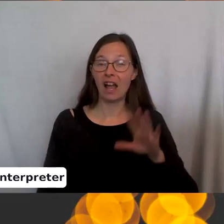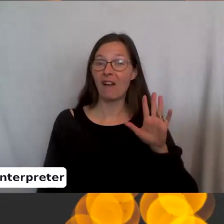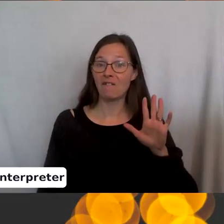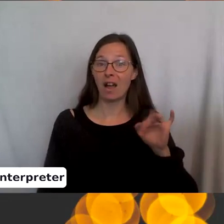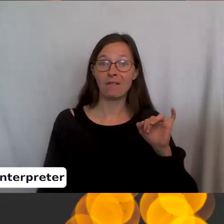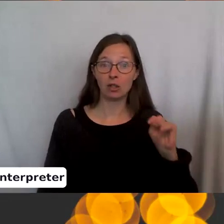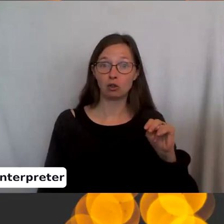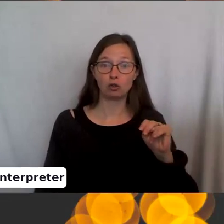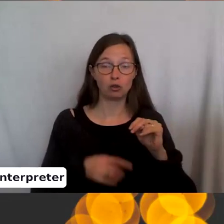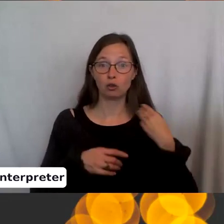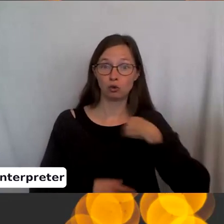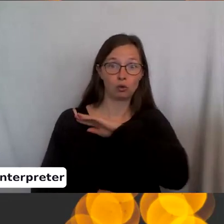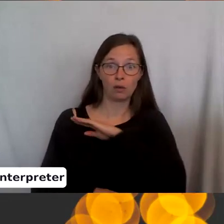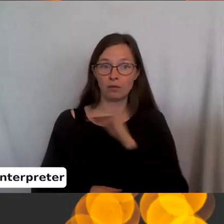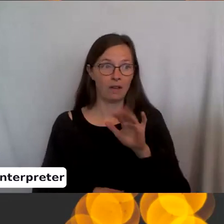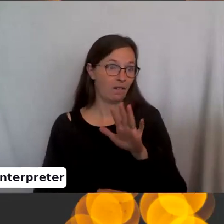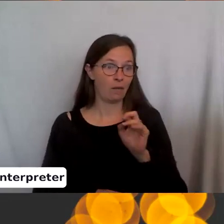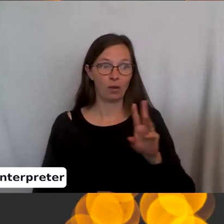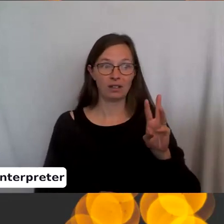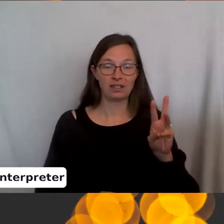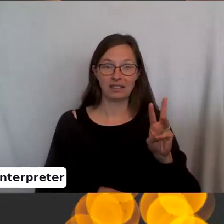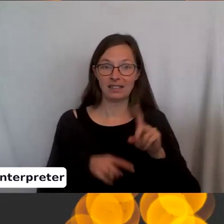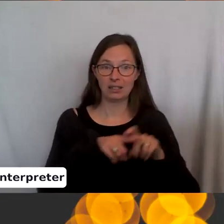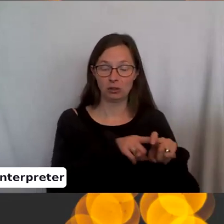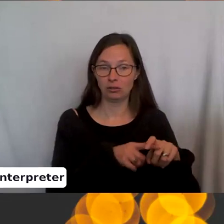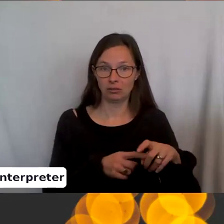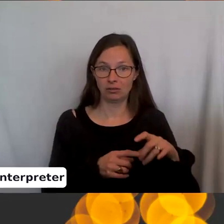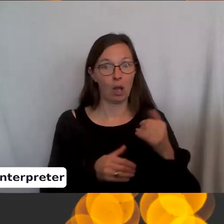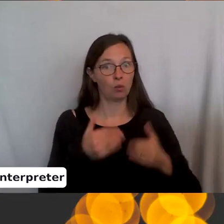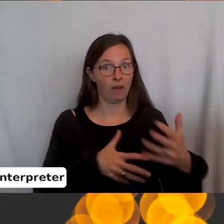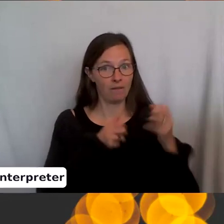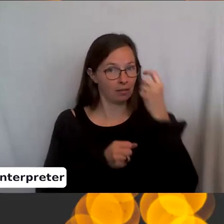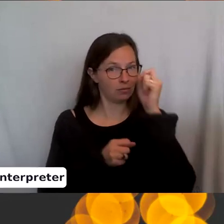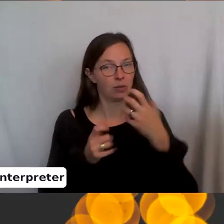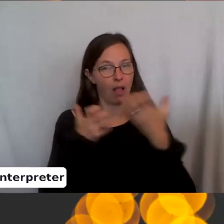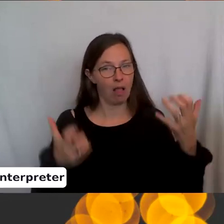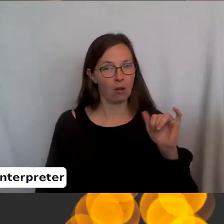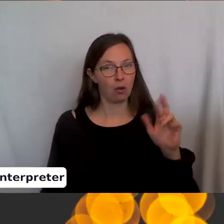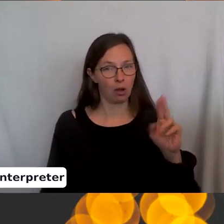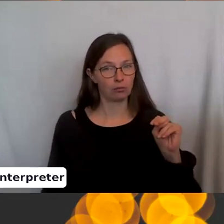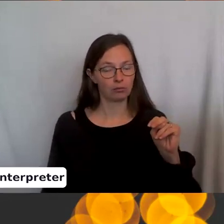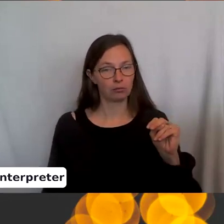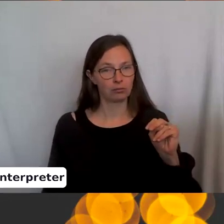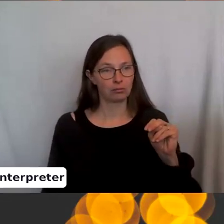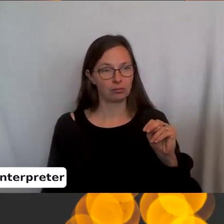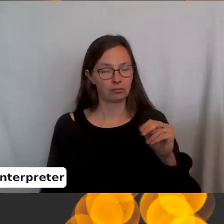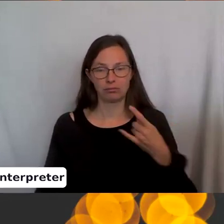six stitches, um, which goes really fast, but you need a lot of yarn because it does not go very far.